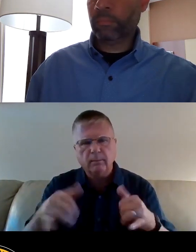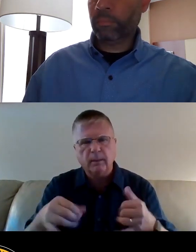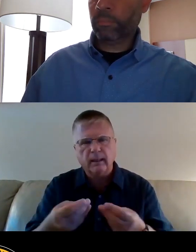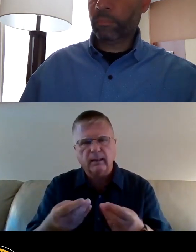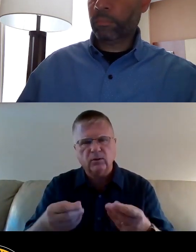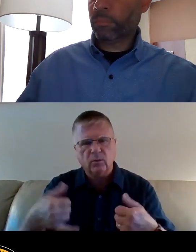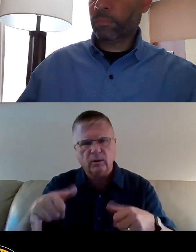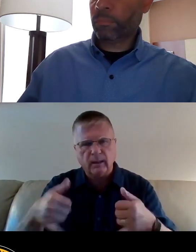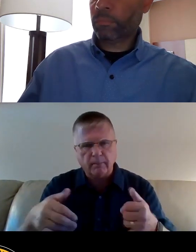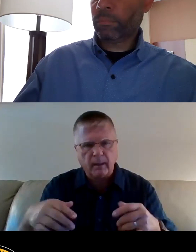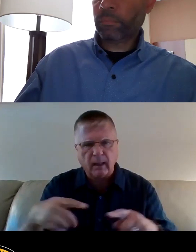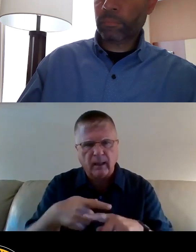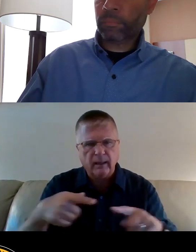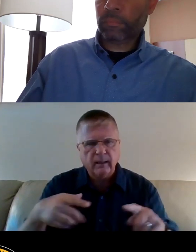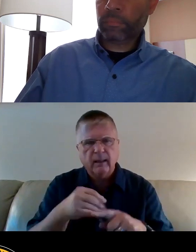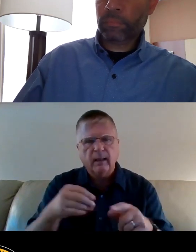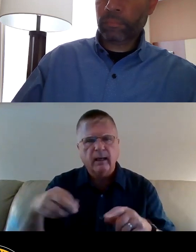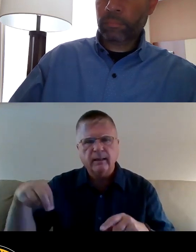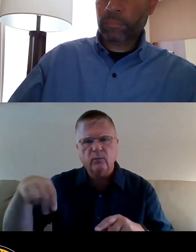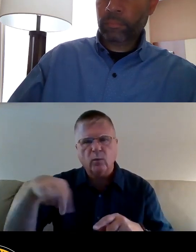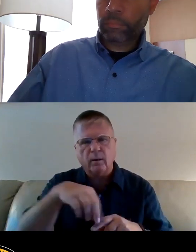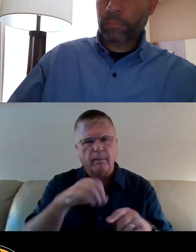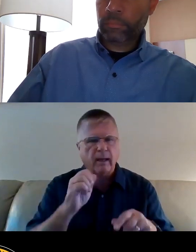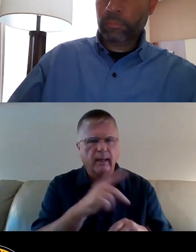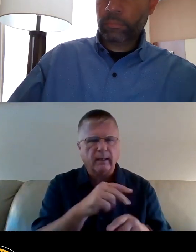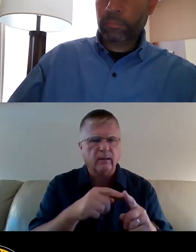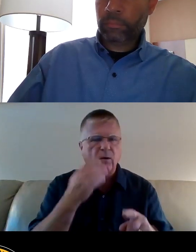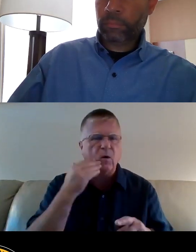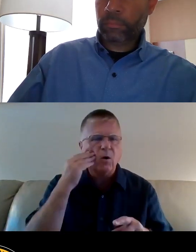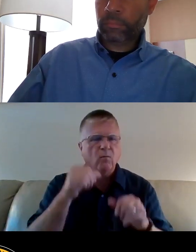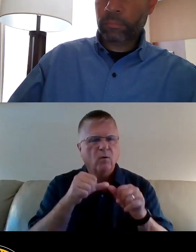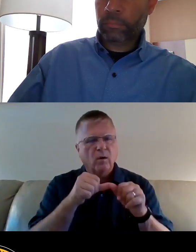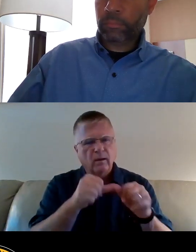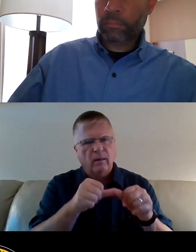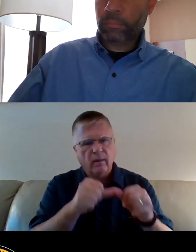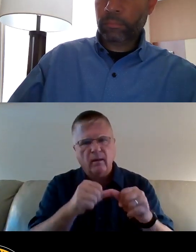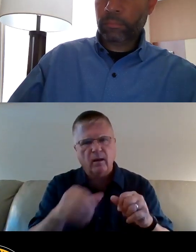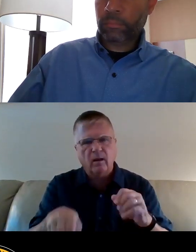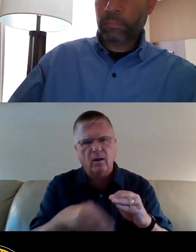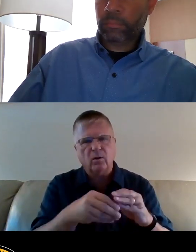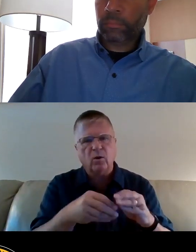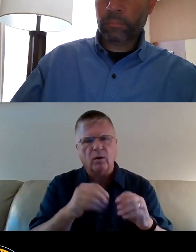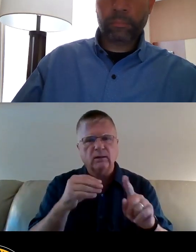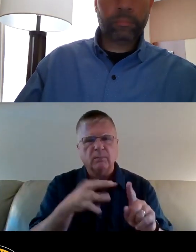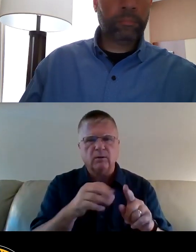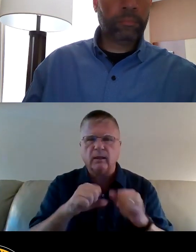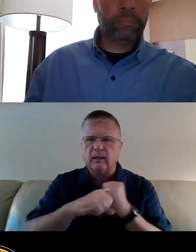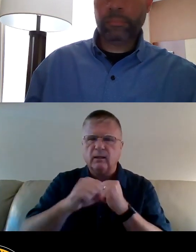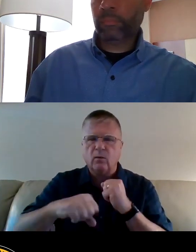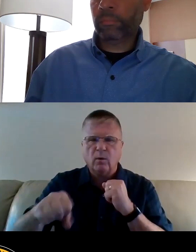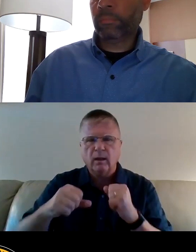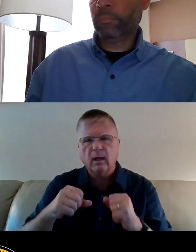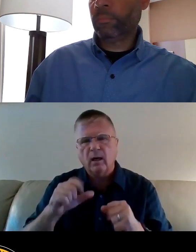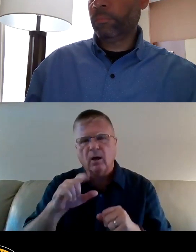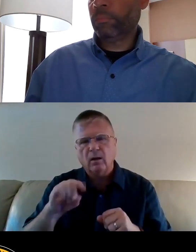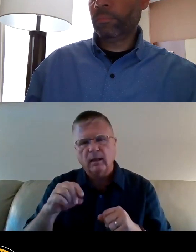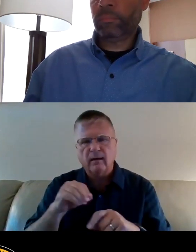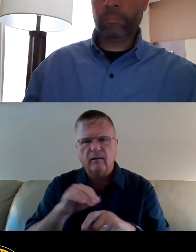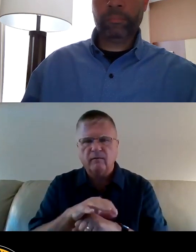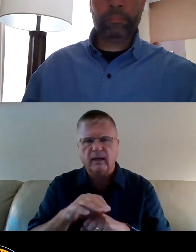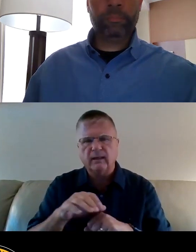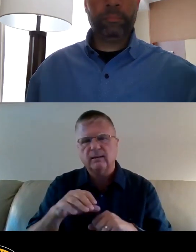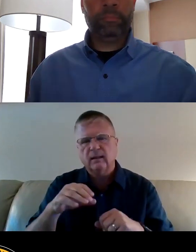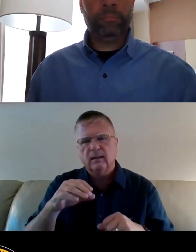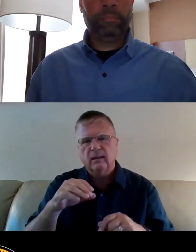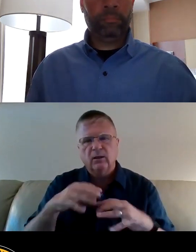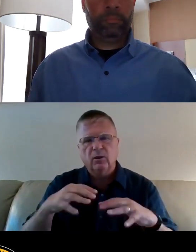which in turn is brought back into their homes for additional prolonged exposure. I could go on about how lead affects children's nervous systems, causes behavior issues,